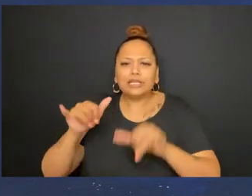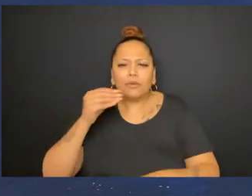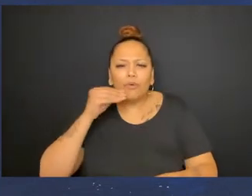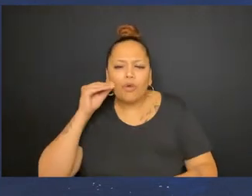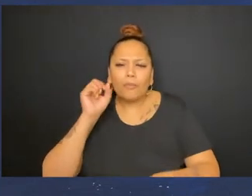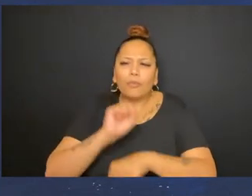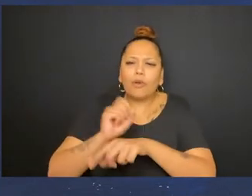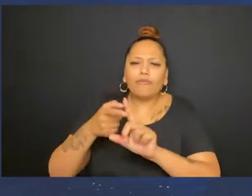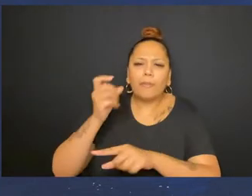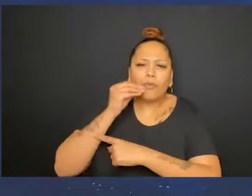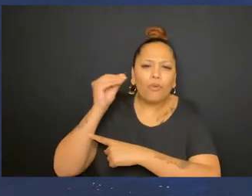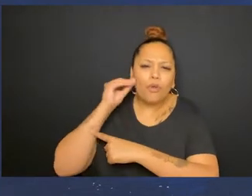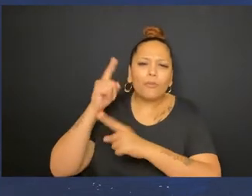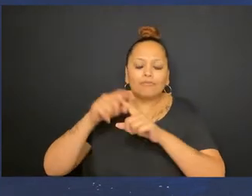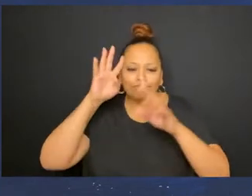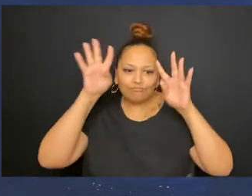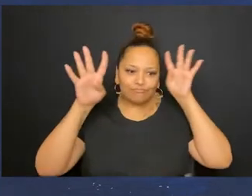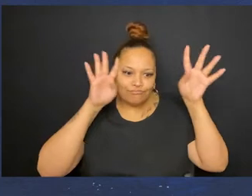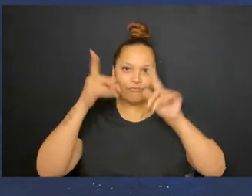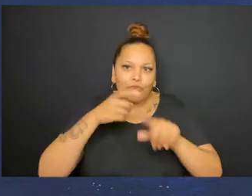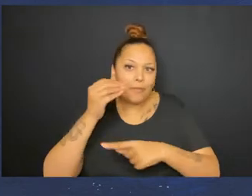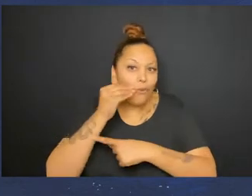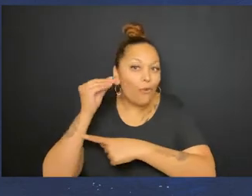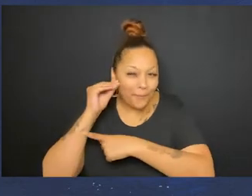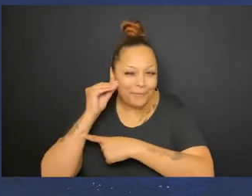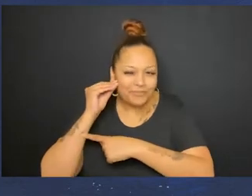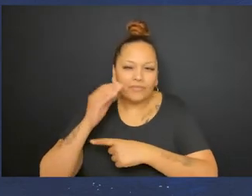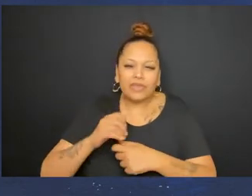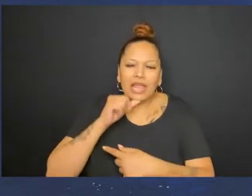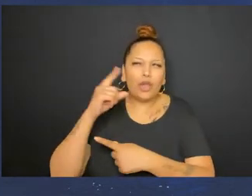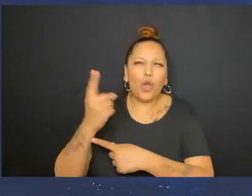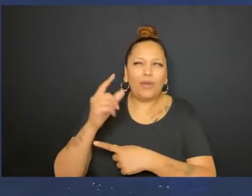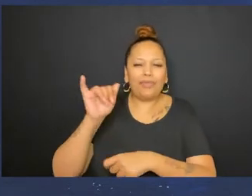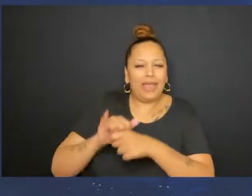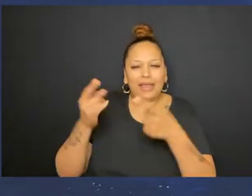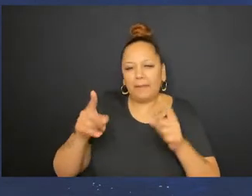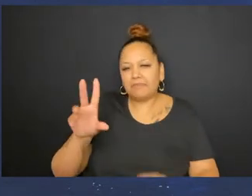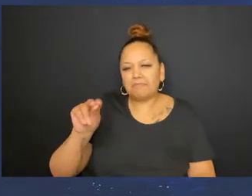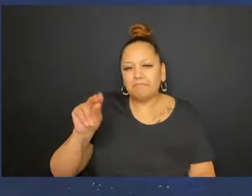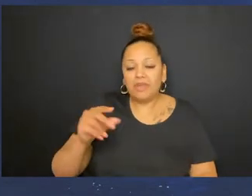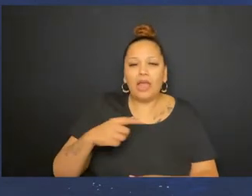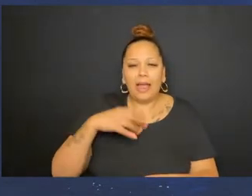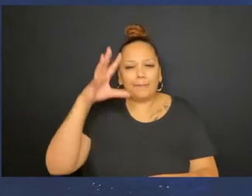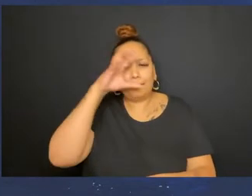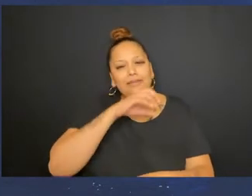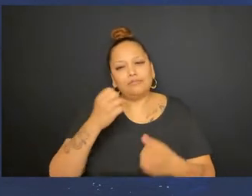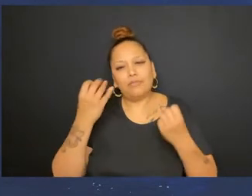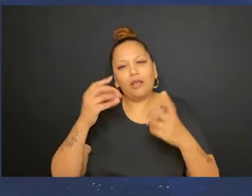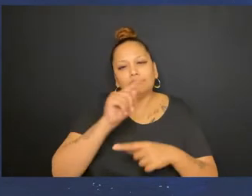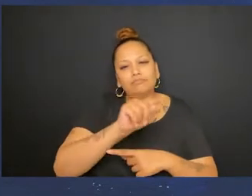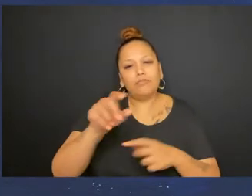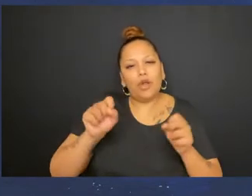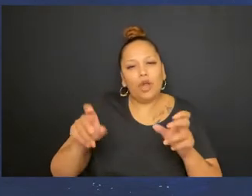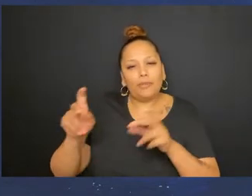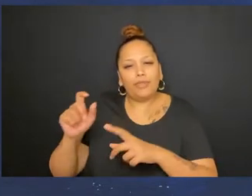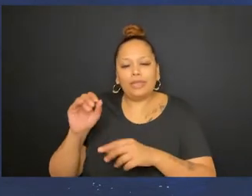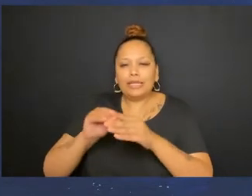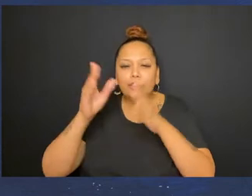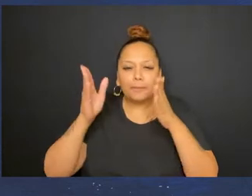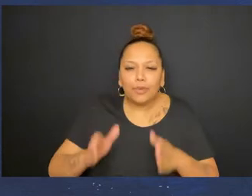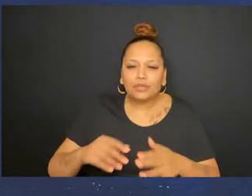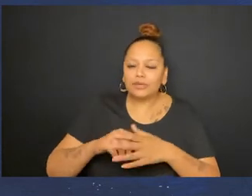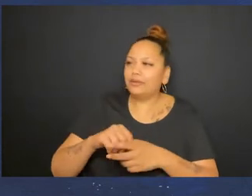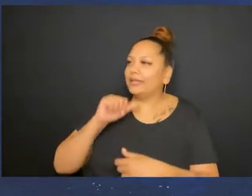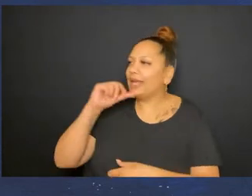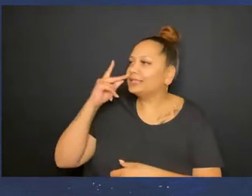to stay home and work from home and be creative from home. But that wasn't always the case. I did miss out on opportunities